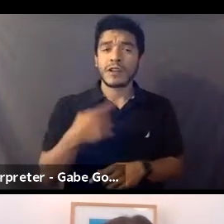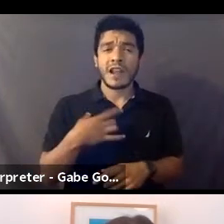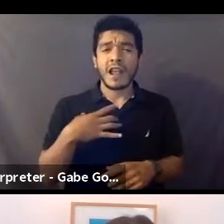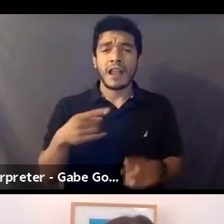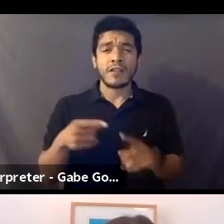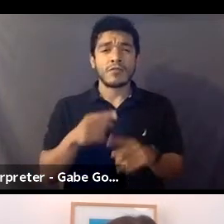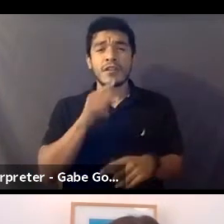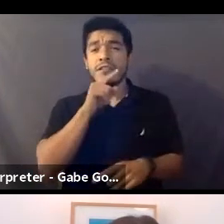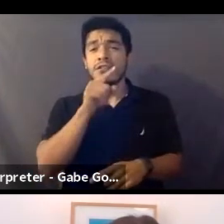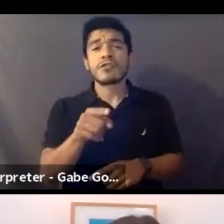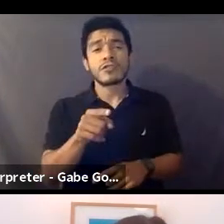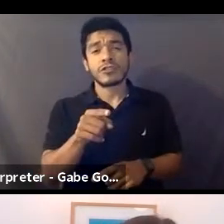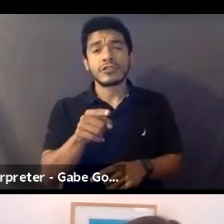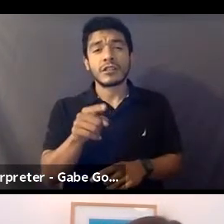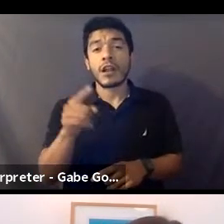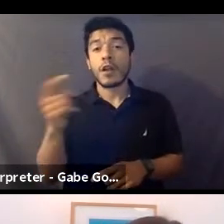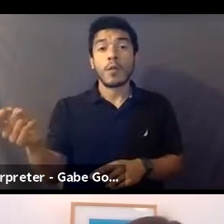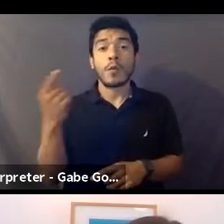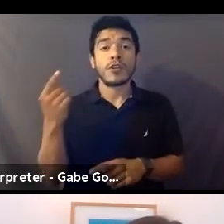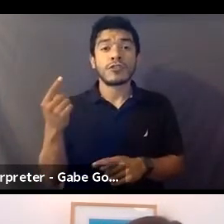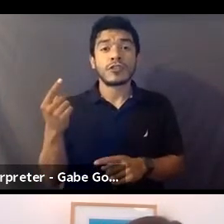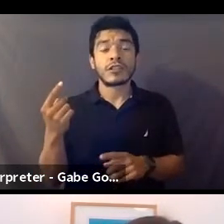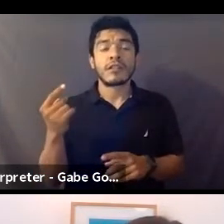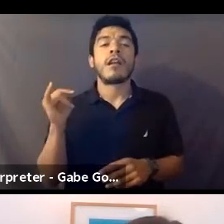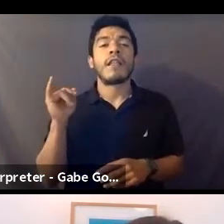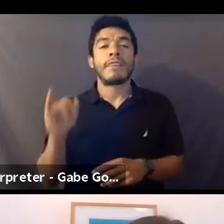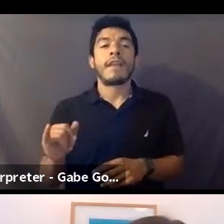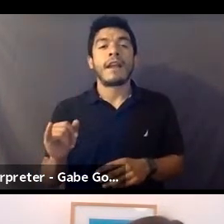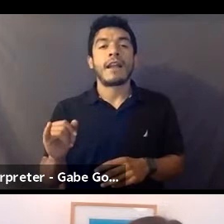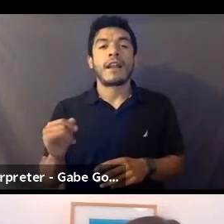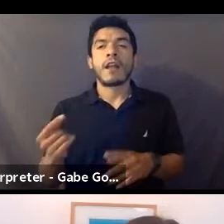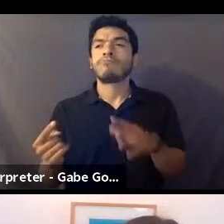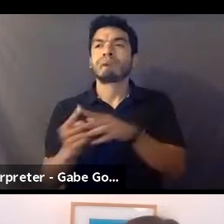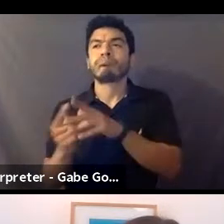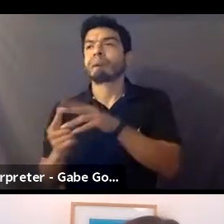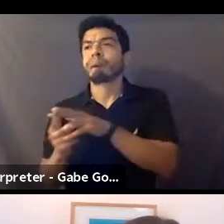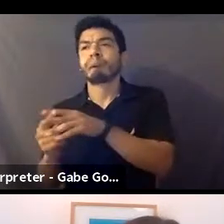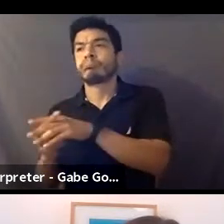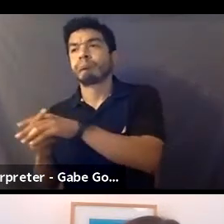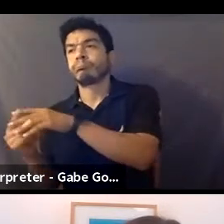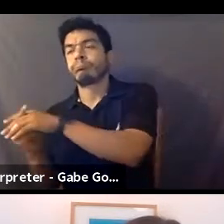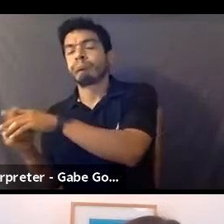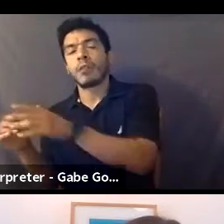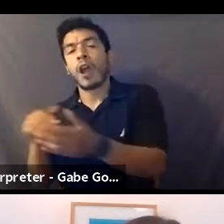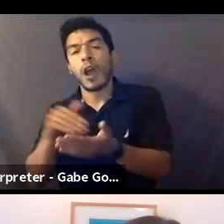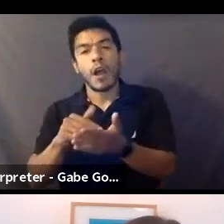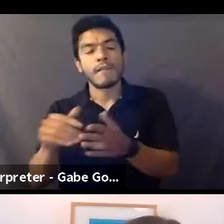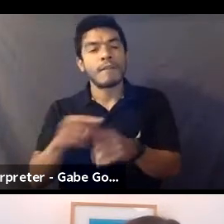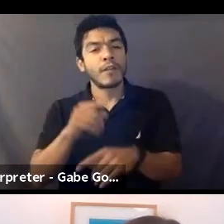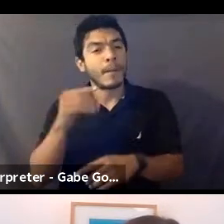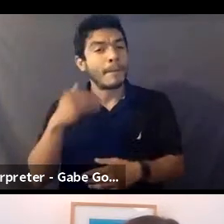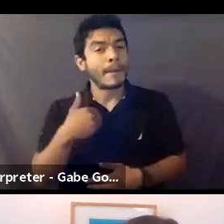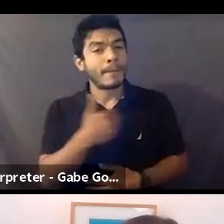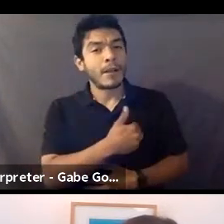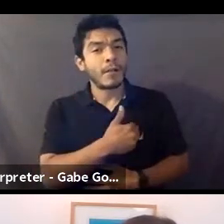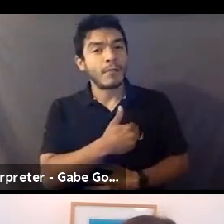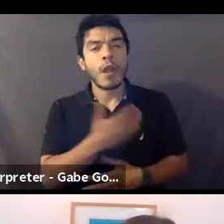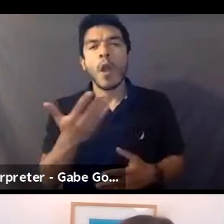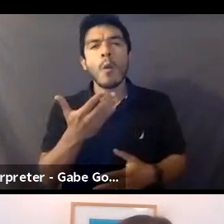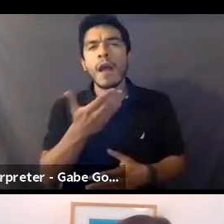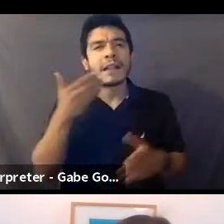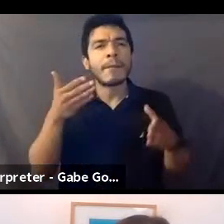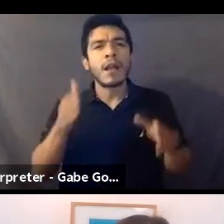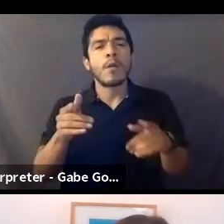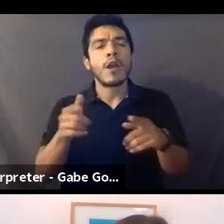actually, this is a question that comes up to me often from members is, um, what is the best way to request an